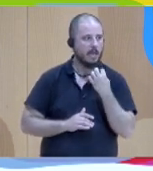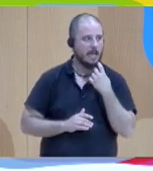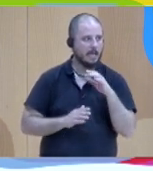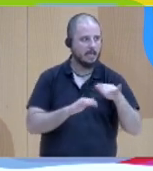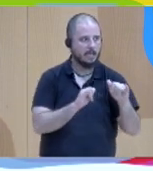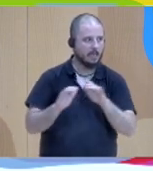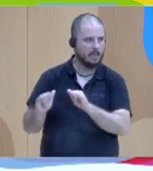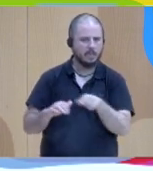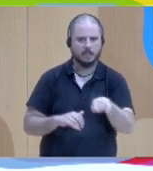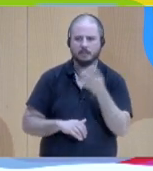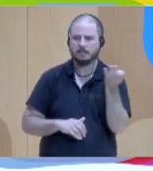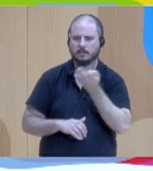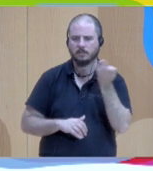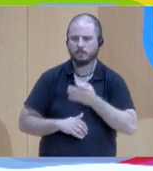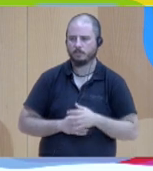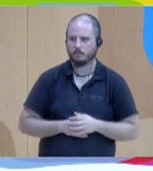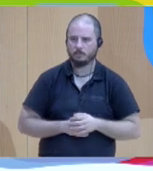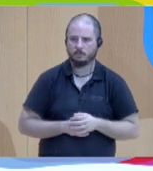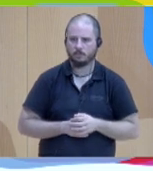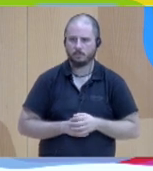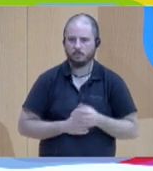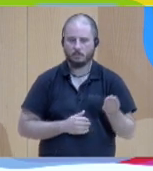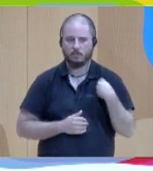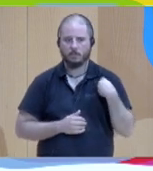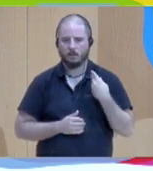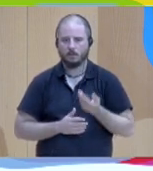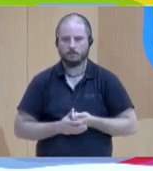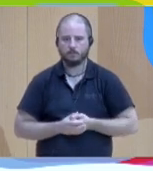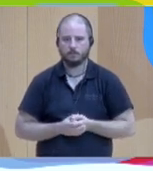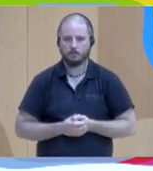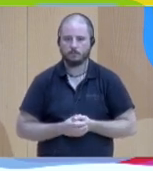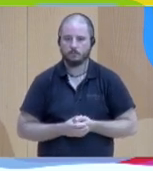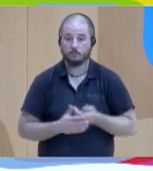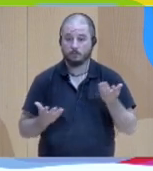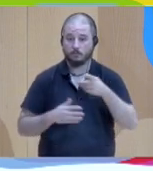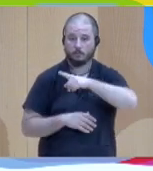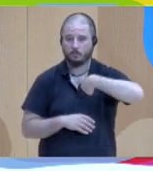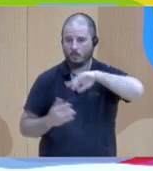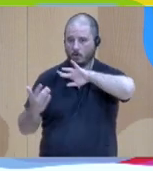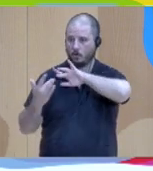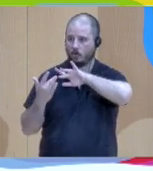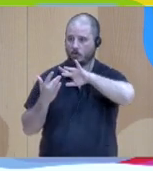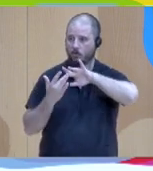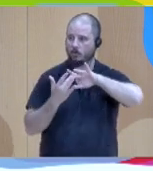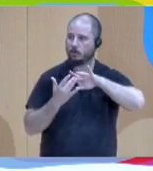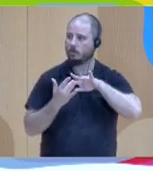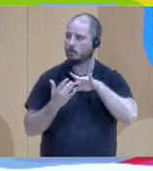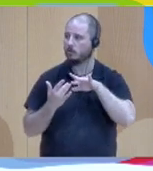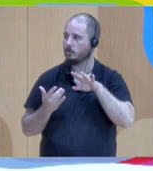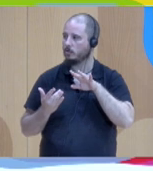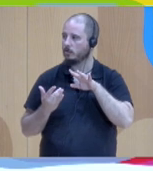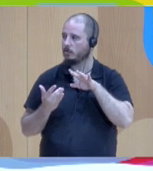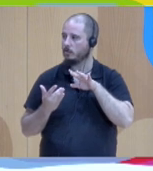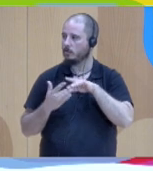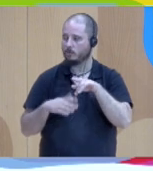I because we had good connections with the ministry of education and we were asking